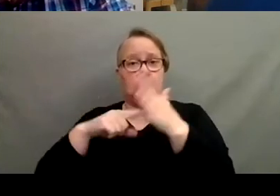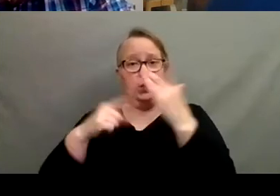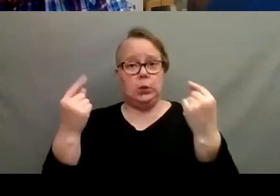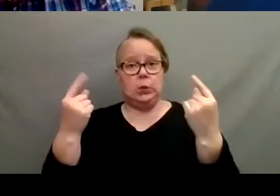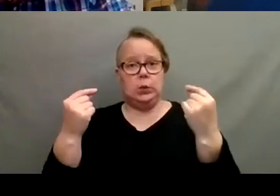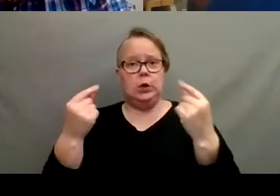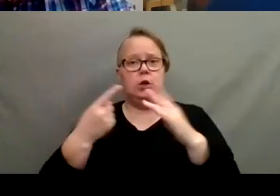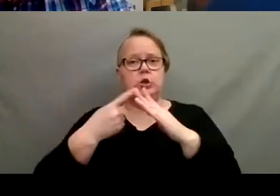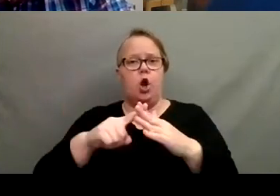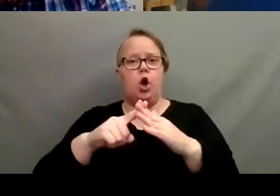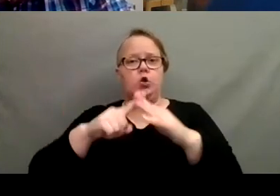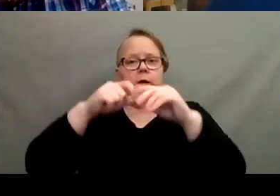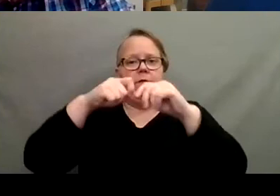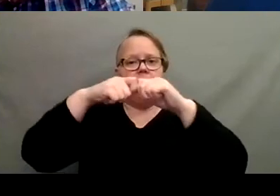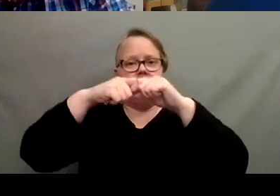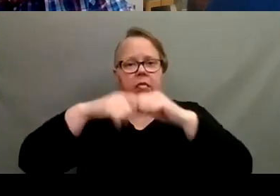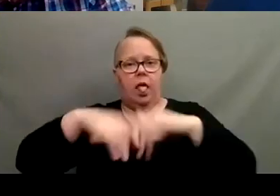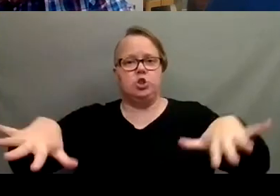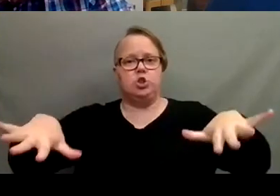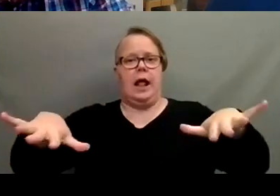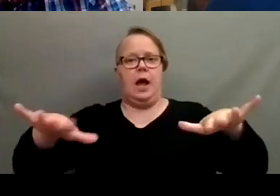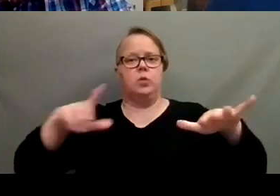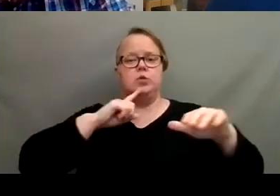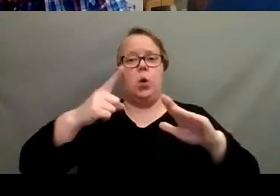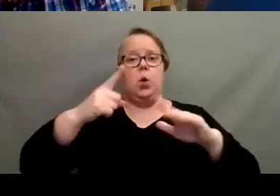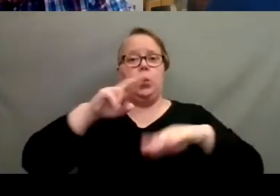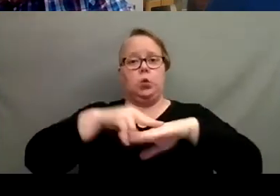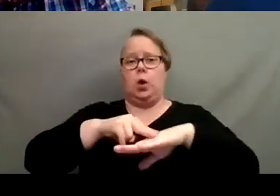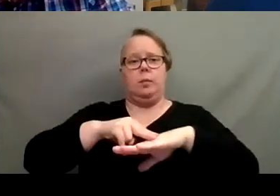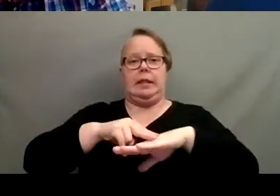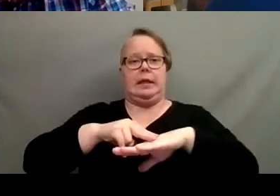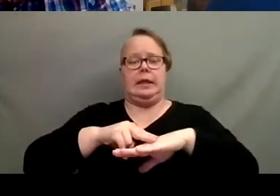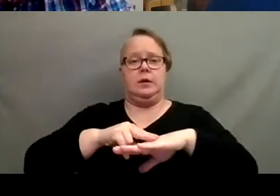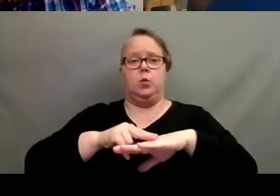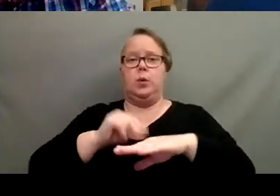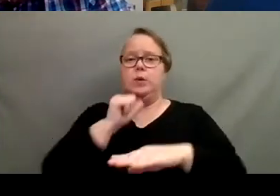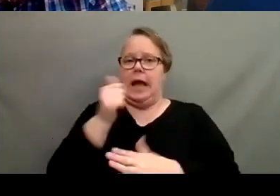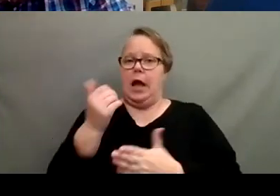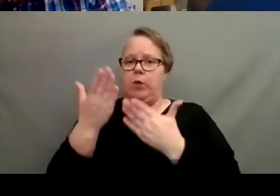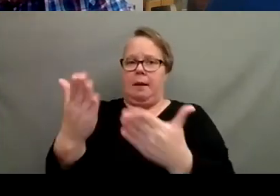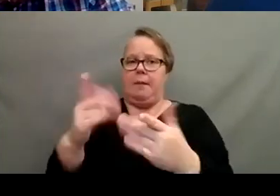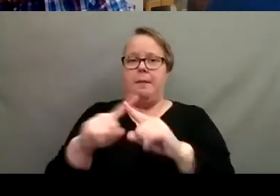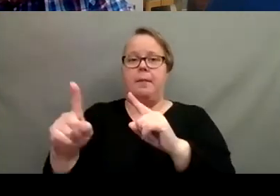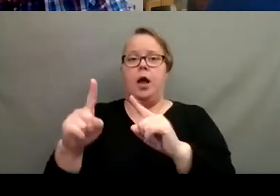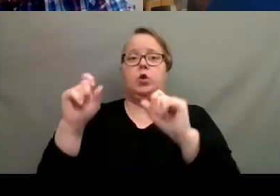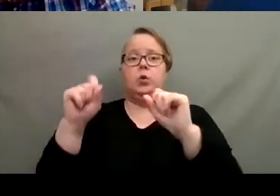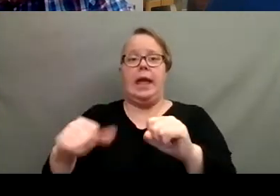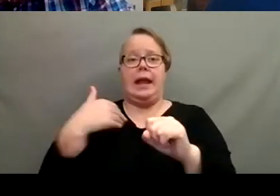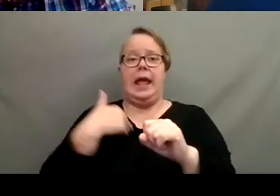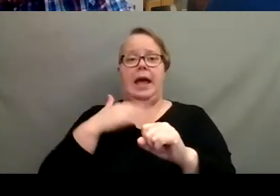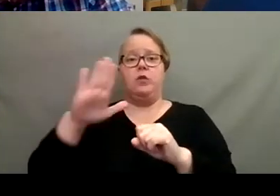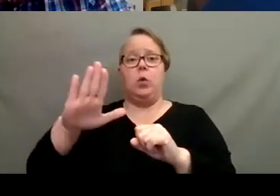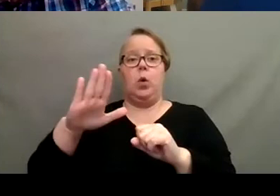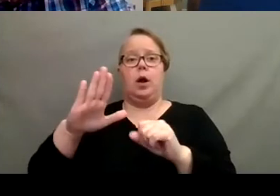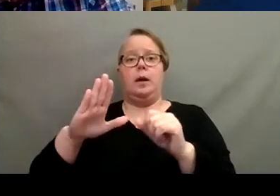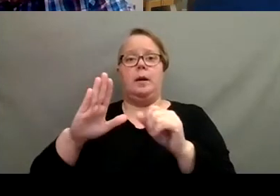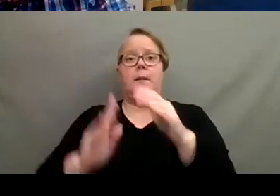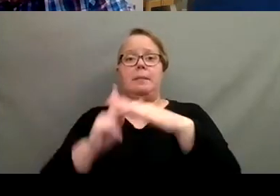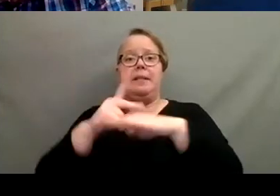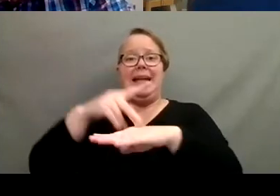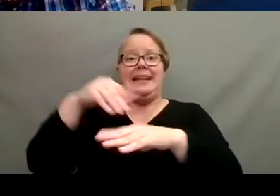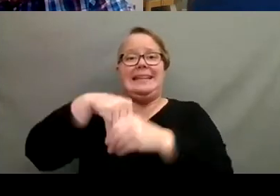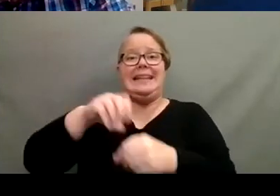flush that out. So normally you wouldn't recommend you do this, but you could put your, your plant in the sink,